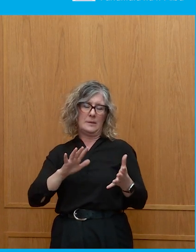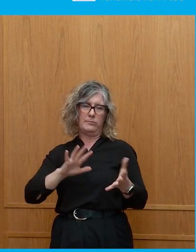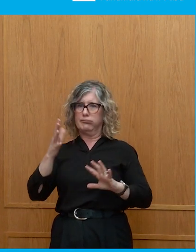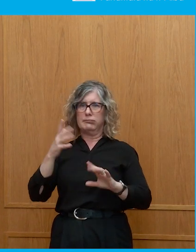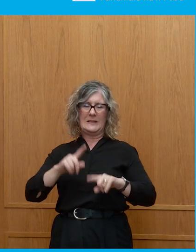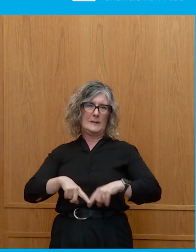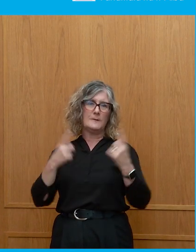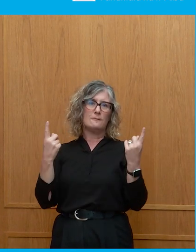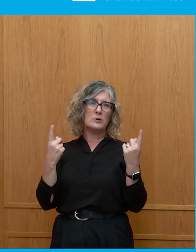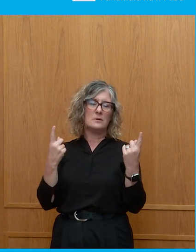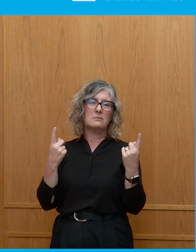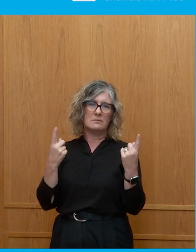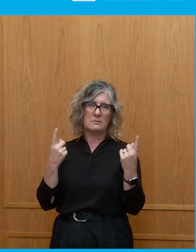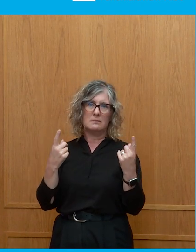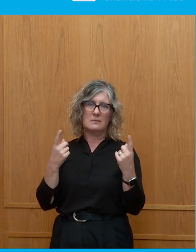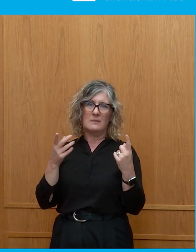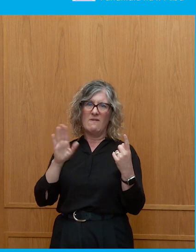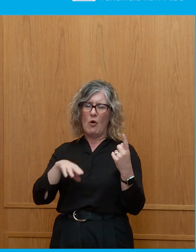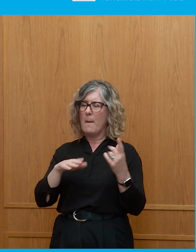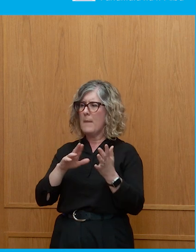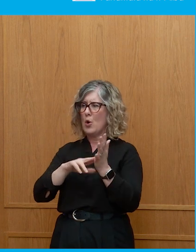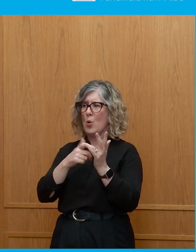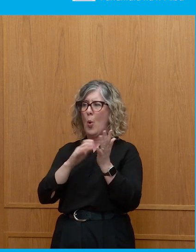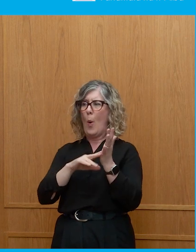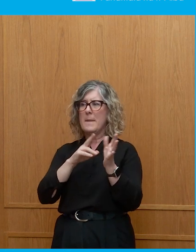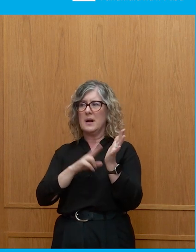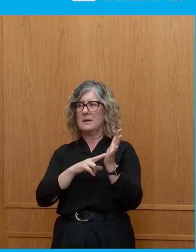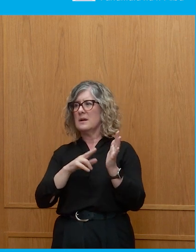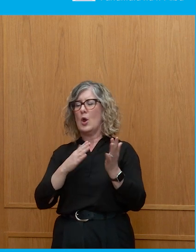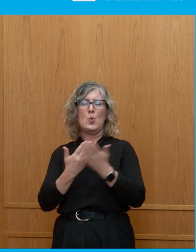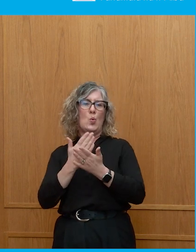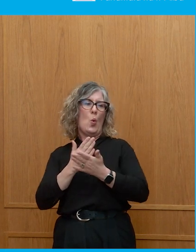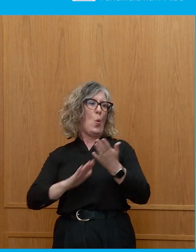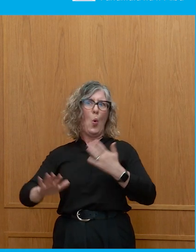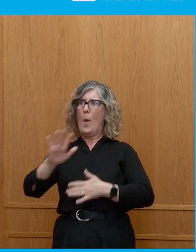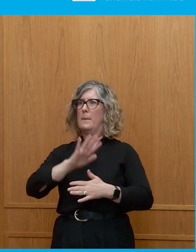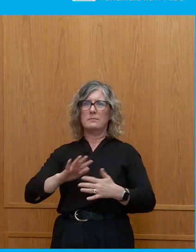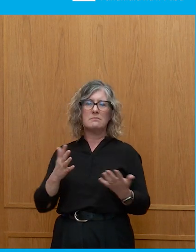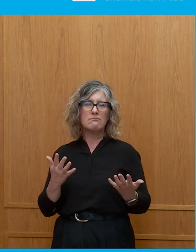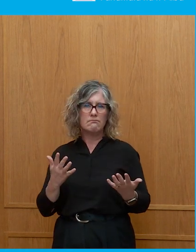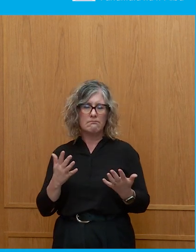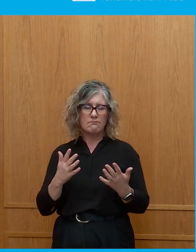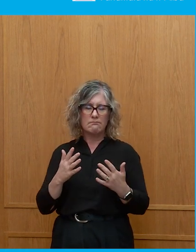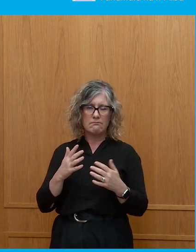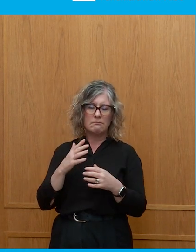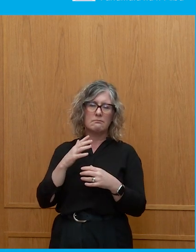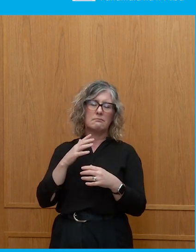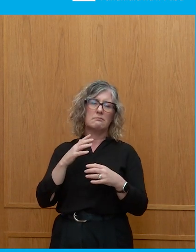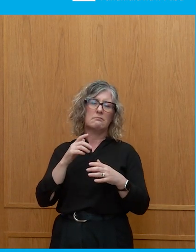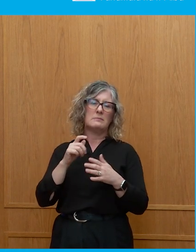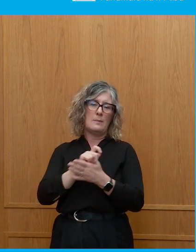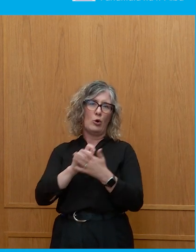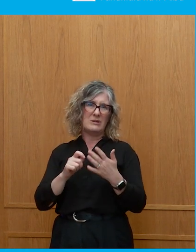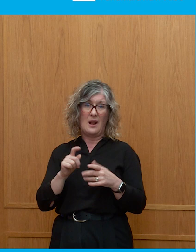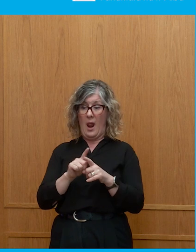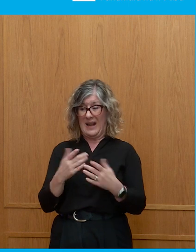democracies and open to challenge, particularly in light of the election we've just had, when you